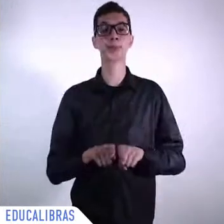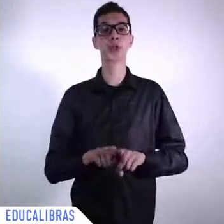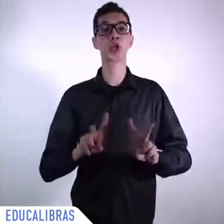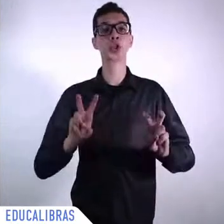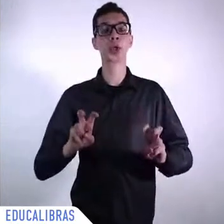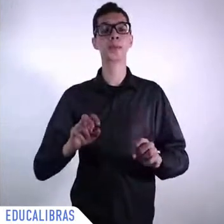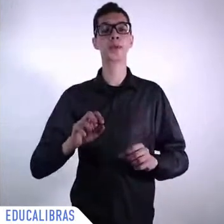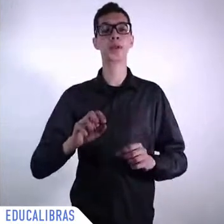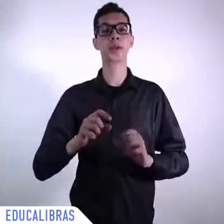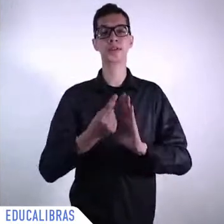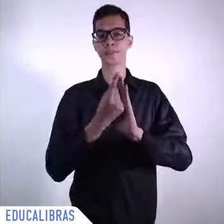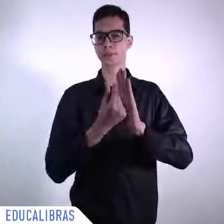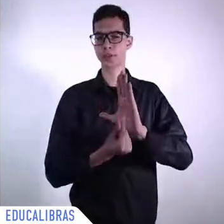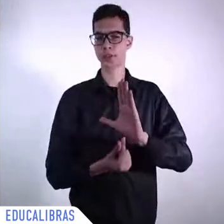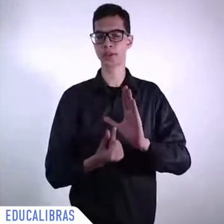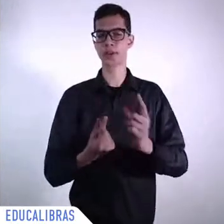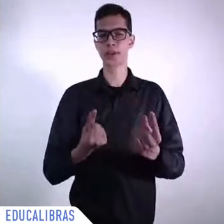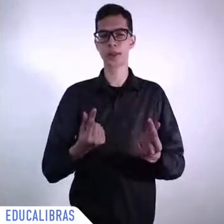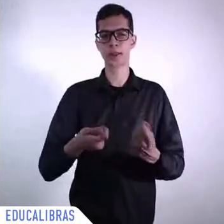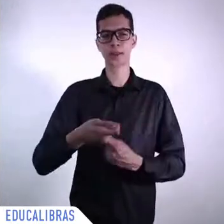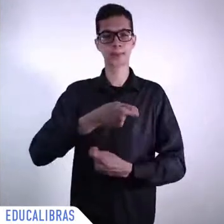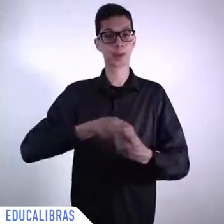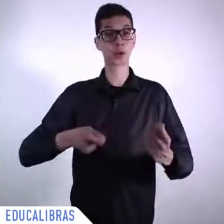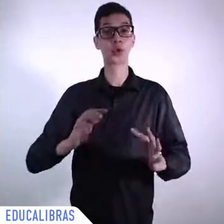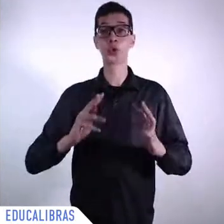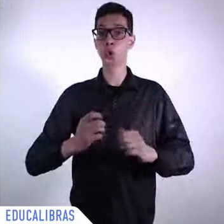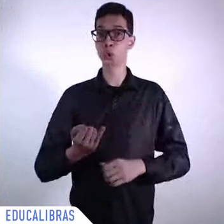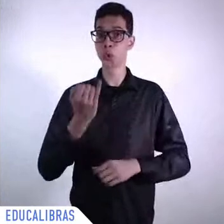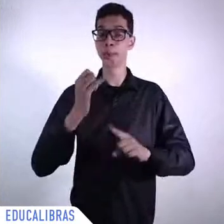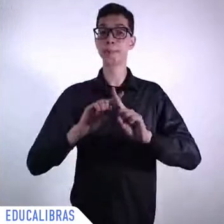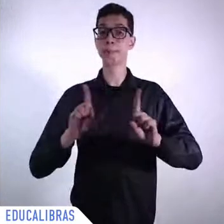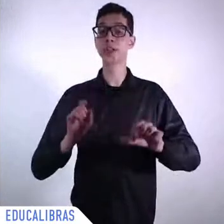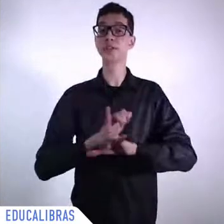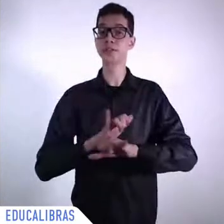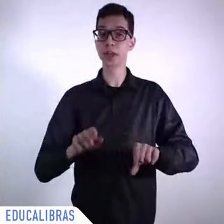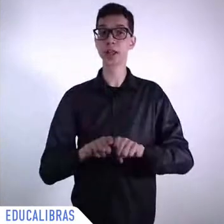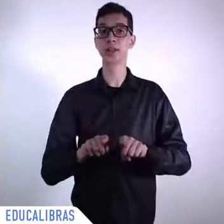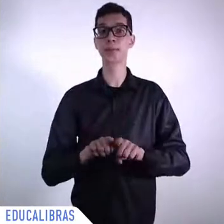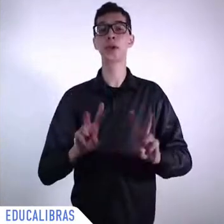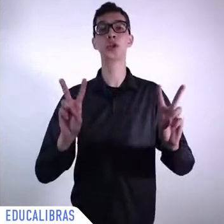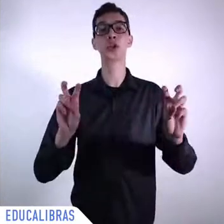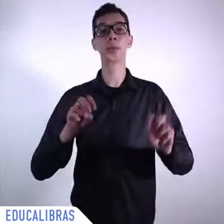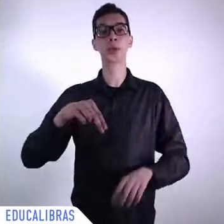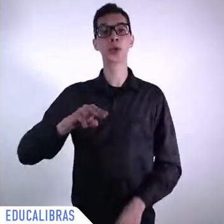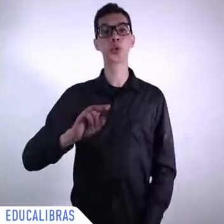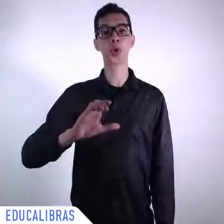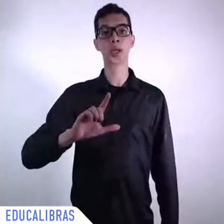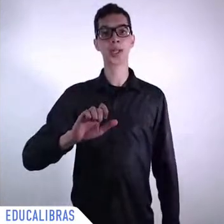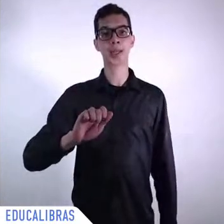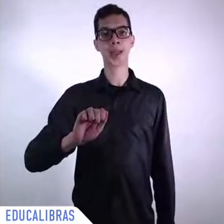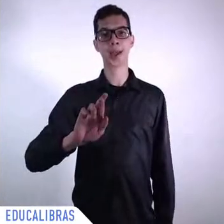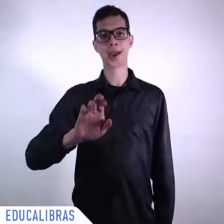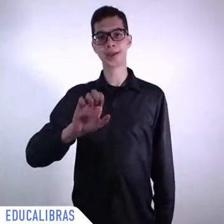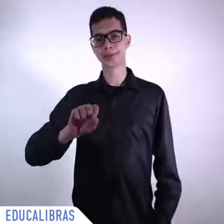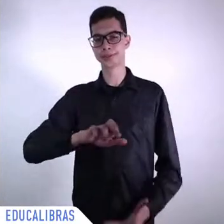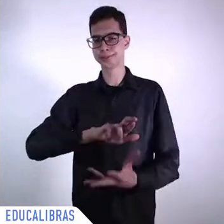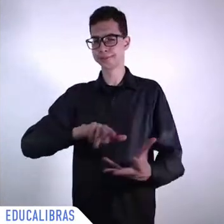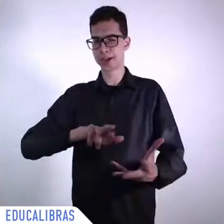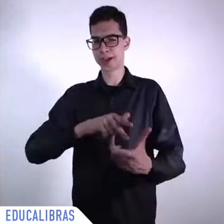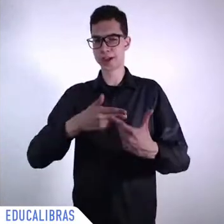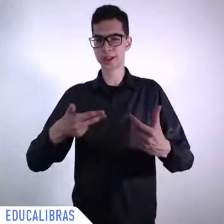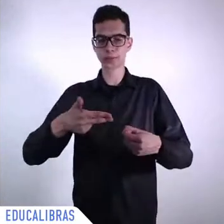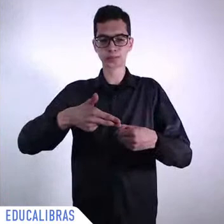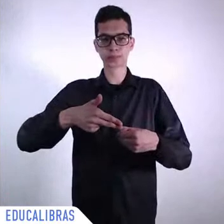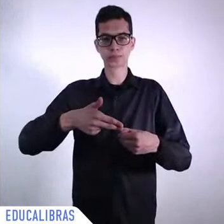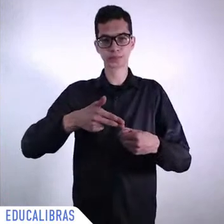say, I even said that indirectly because I sent a message to him, to my good friend, Guterres, who spoke in two recent speeches, excellent